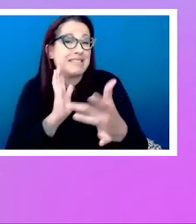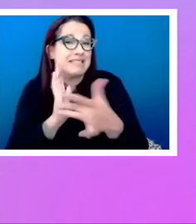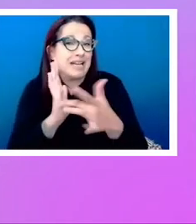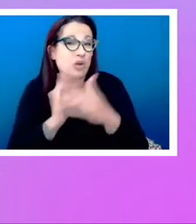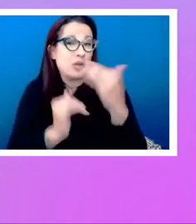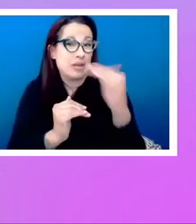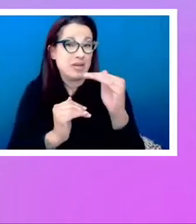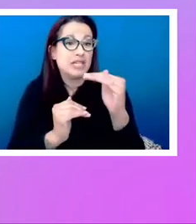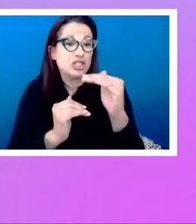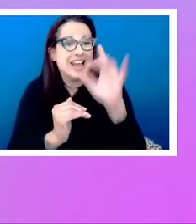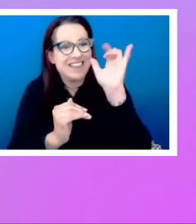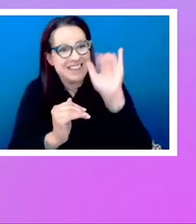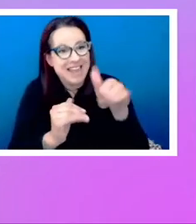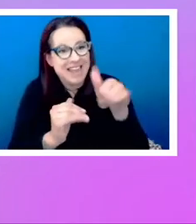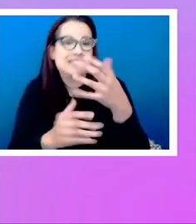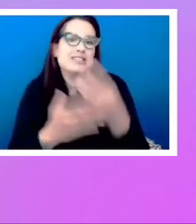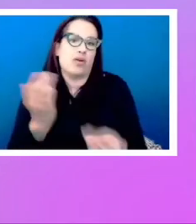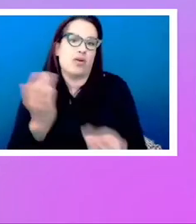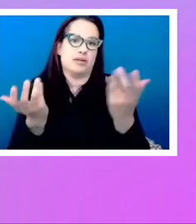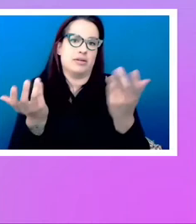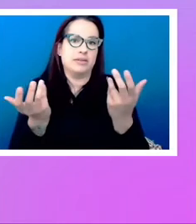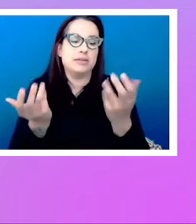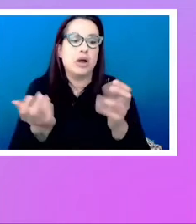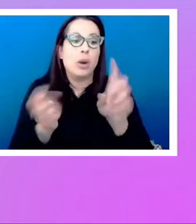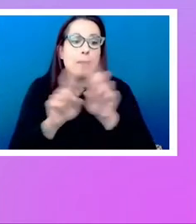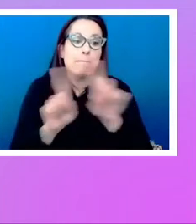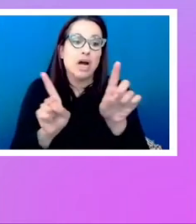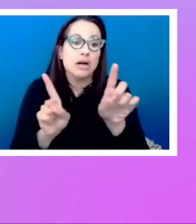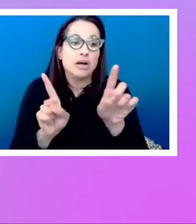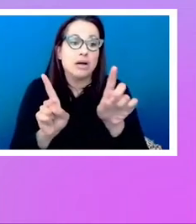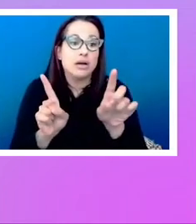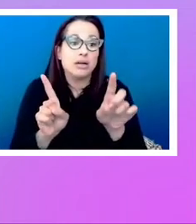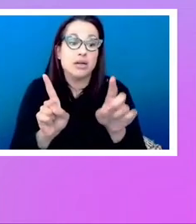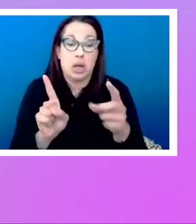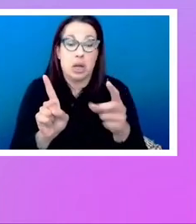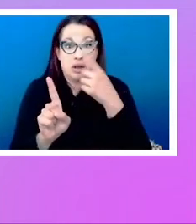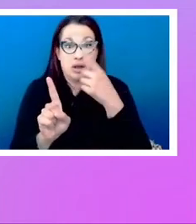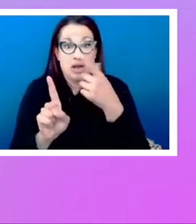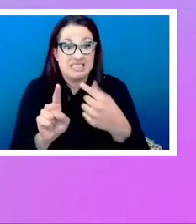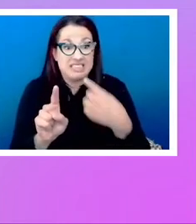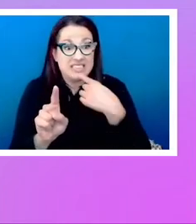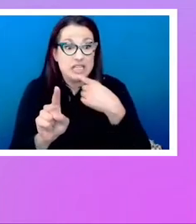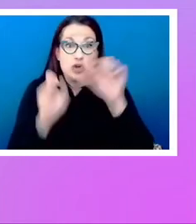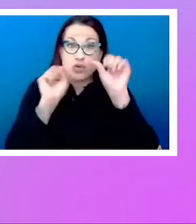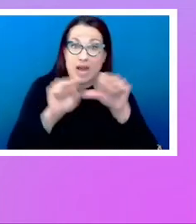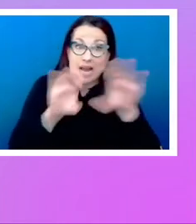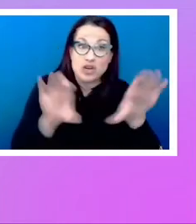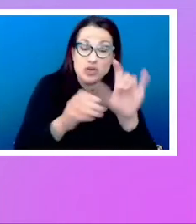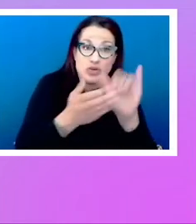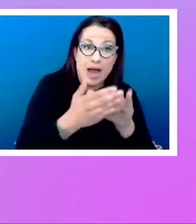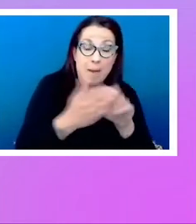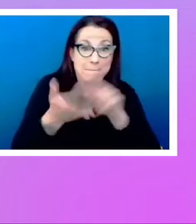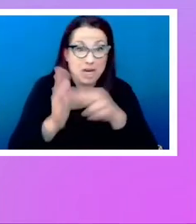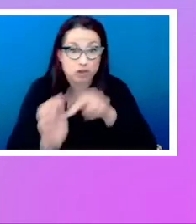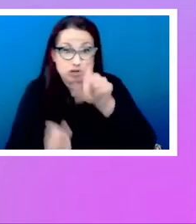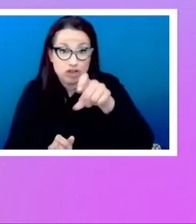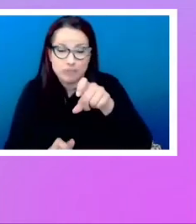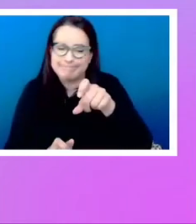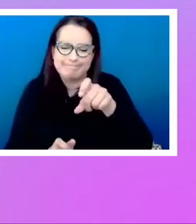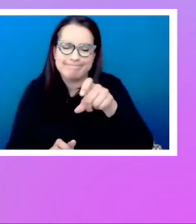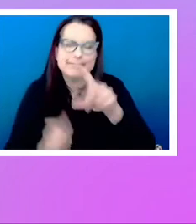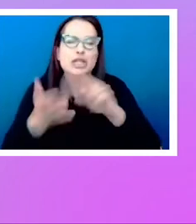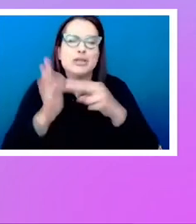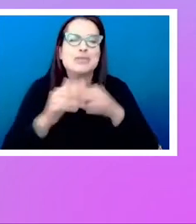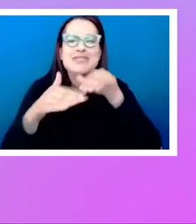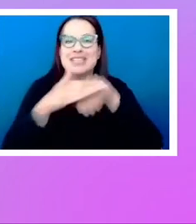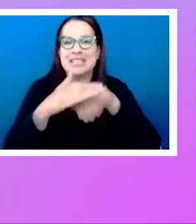has gone. But you know, just because you can do something doesn't mean you should. Because in terms of accessibility,